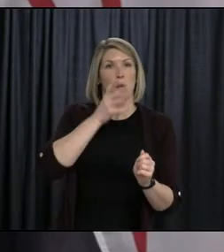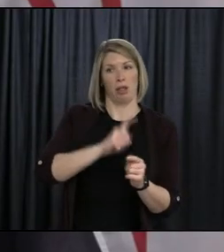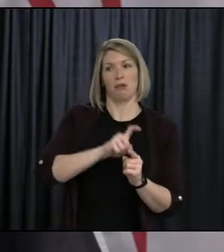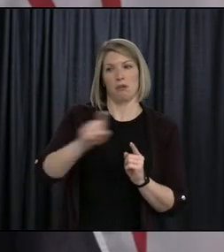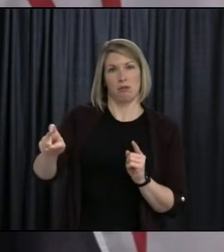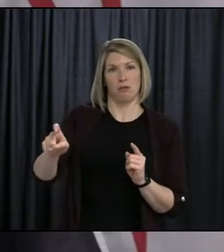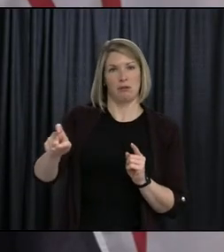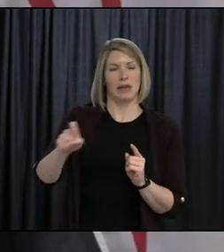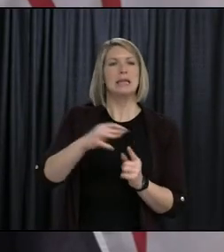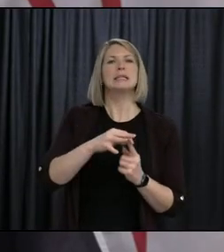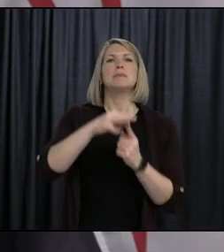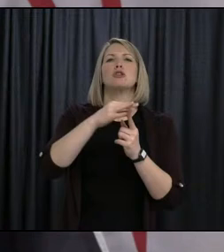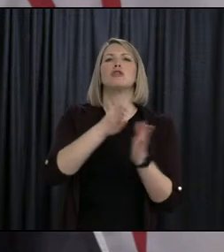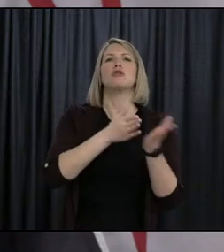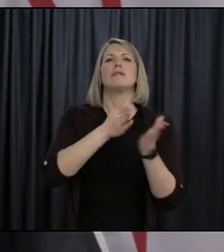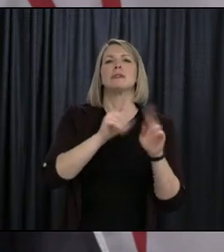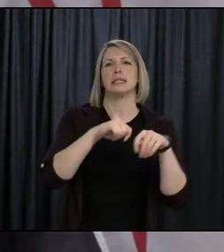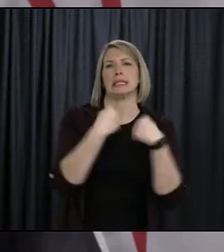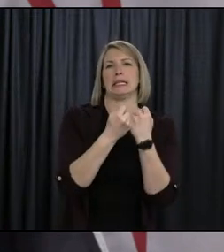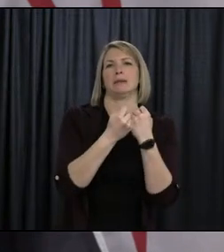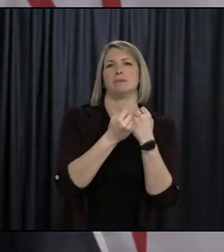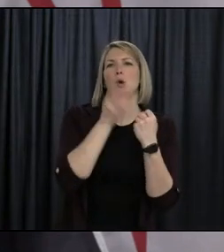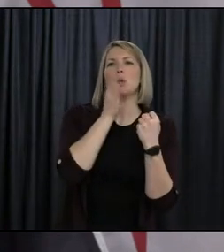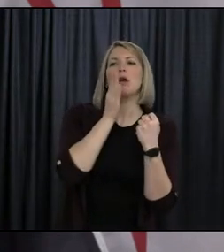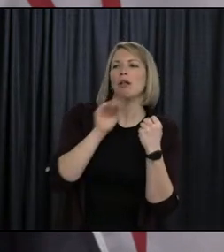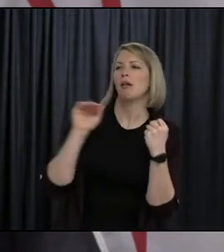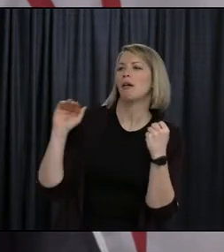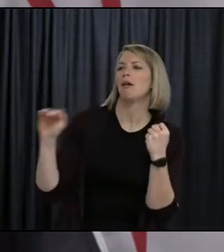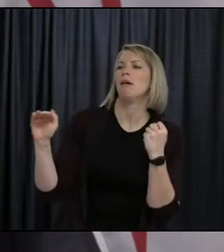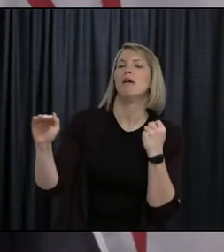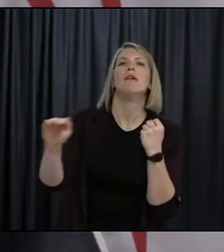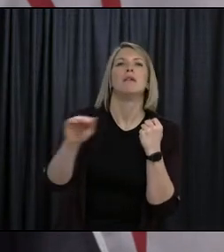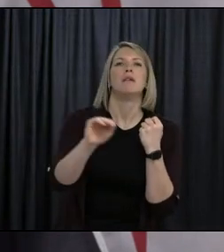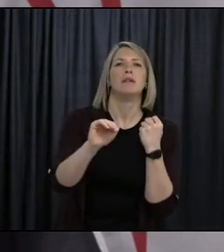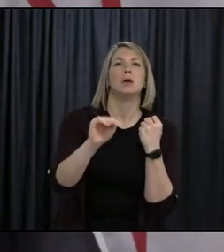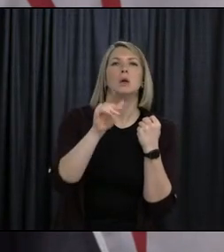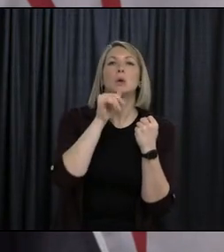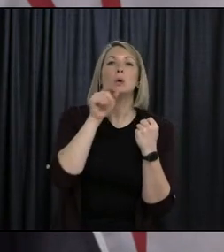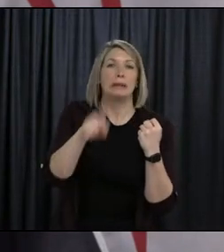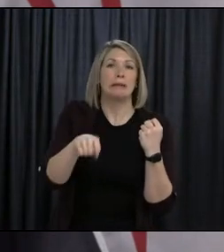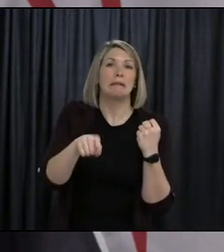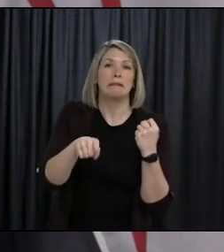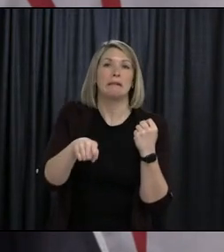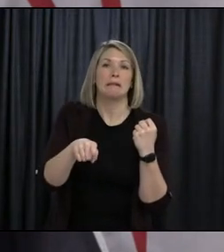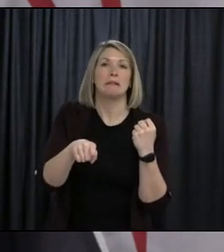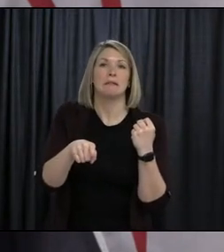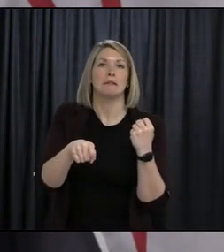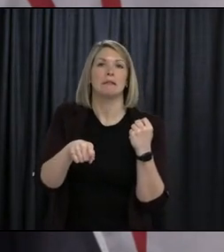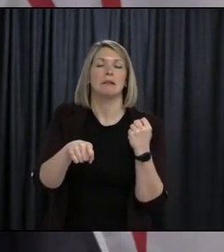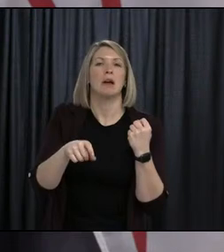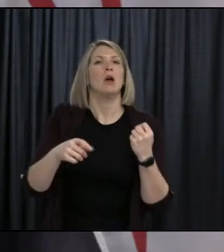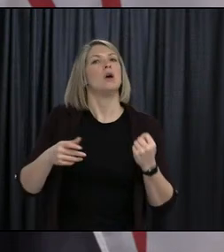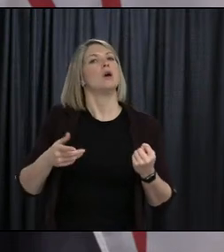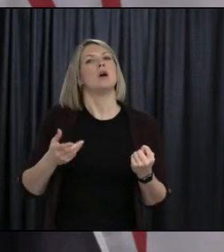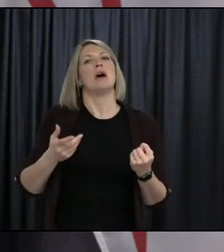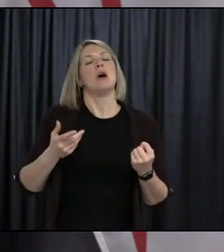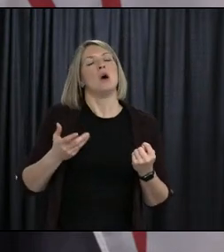and they will reach out to those individuals who, we had always planned for them to be in the building.